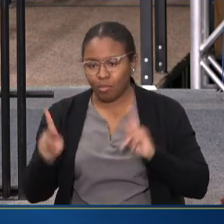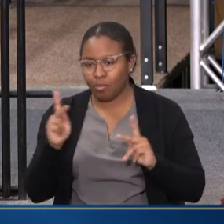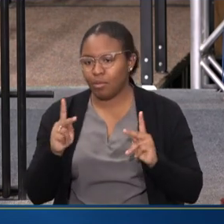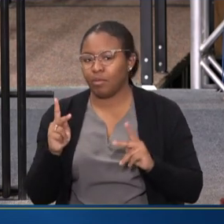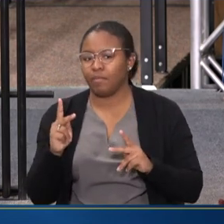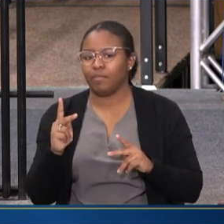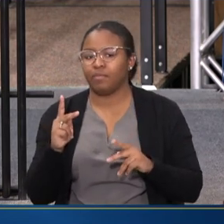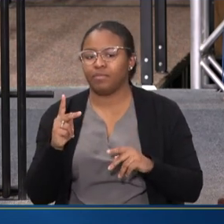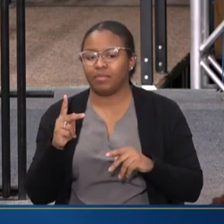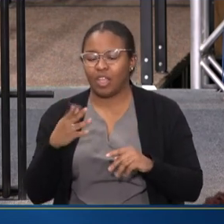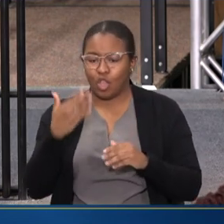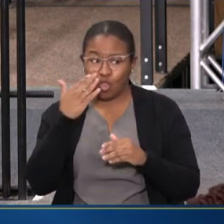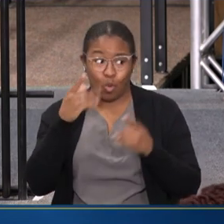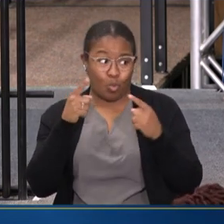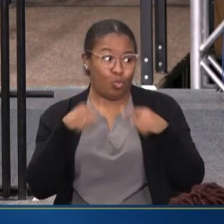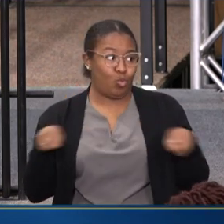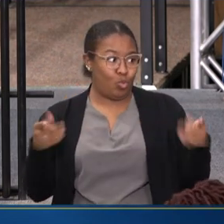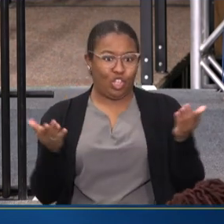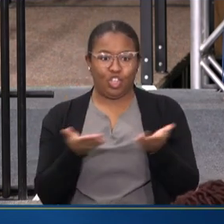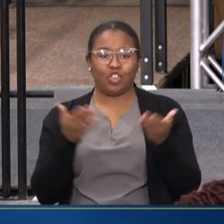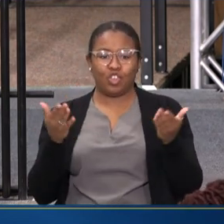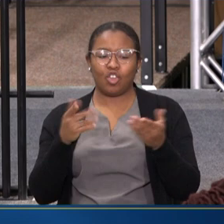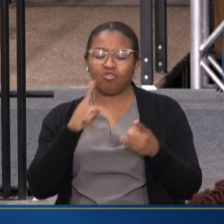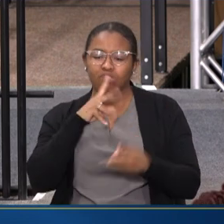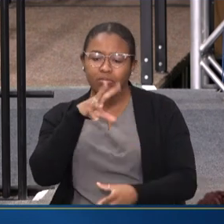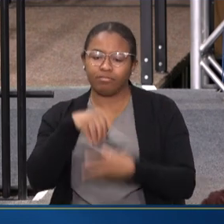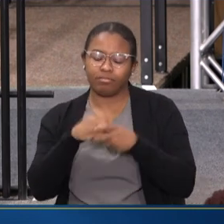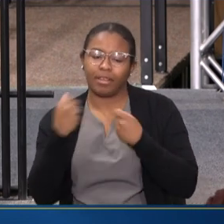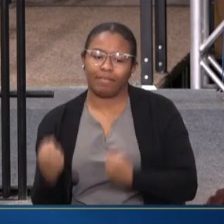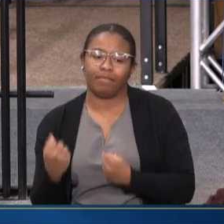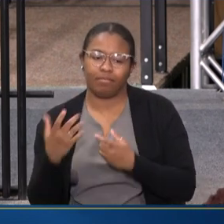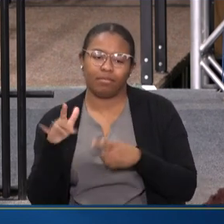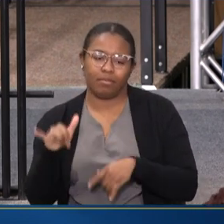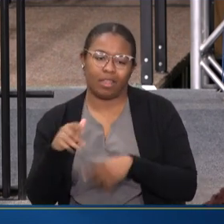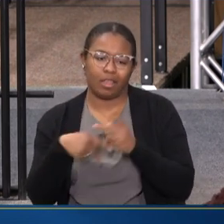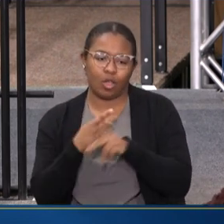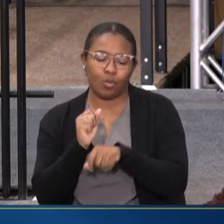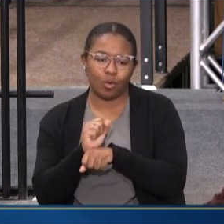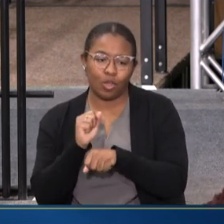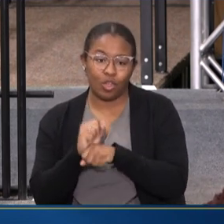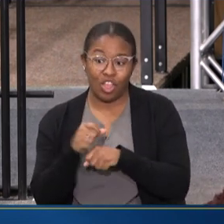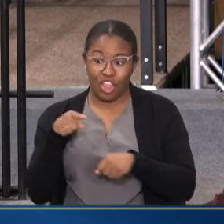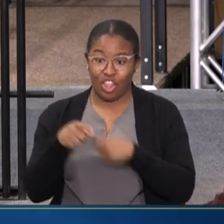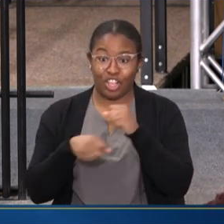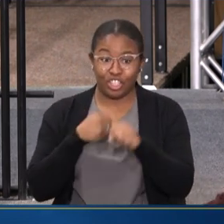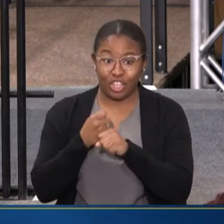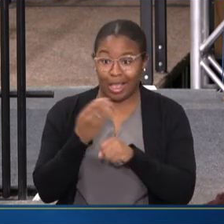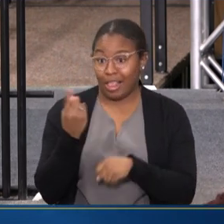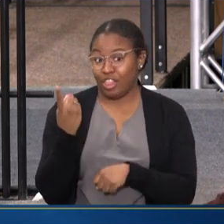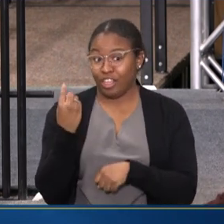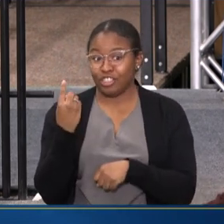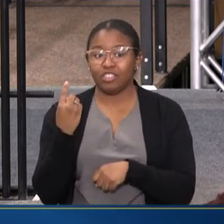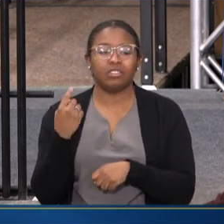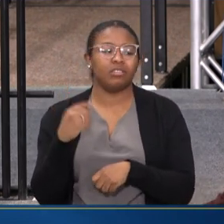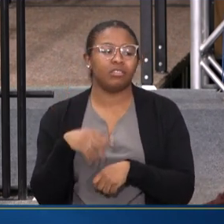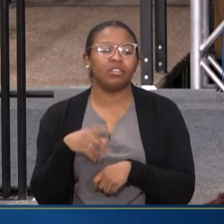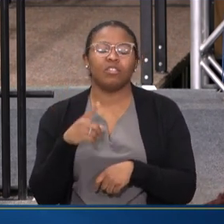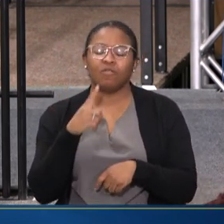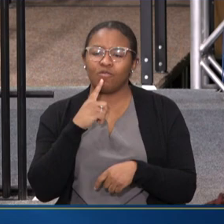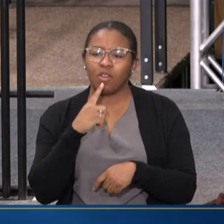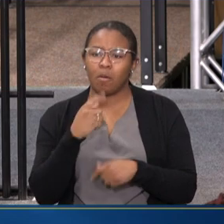KNOW THAT ALL OF YOU ARE VERY MUCH ENGAGED IN THAT WORK. THIS YEAR, LAST YEAR, WAS SOME OF THE MOST